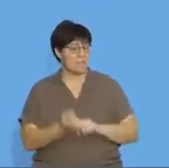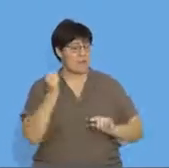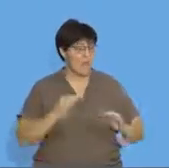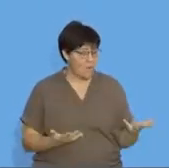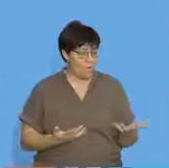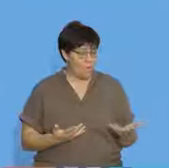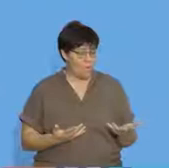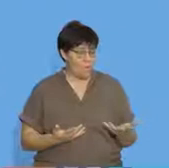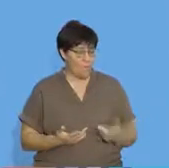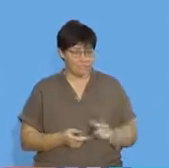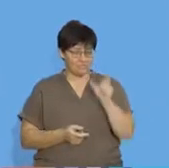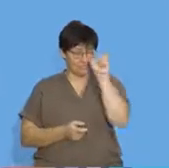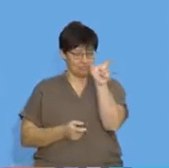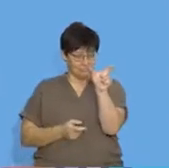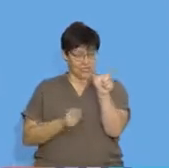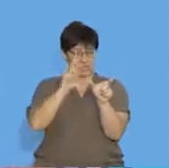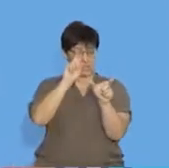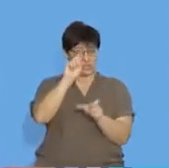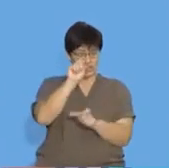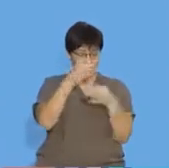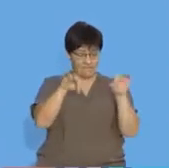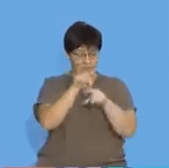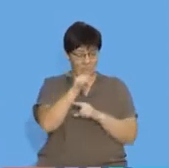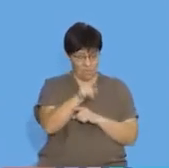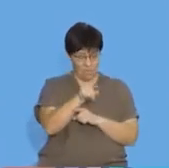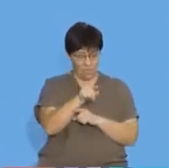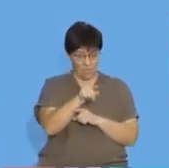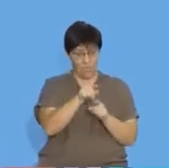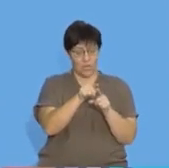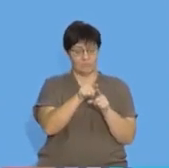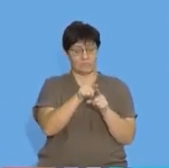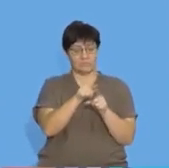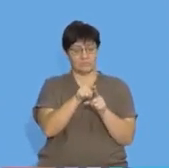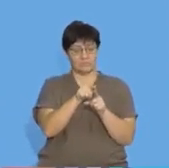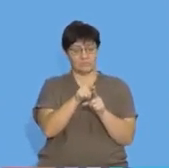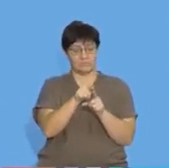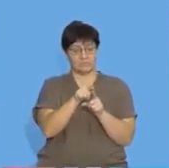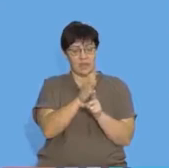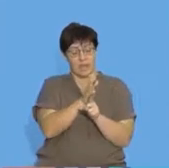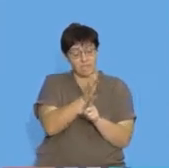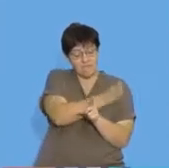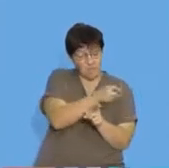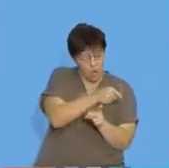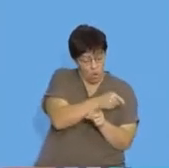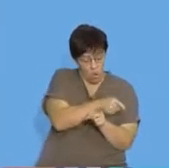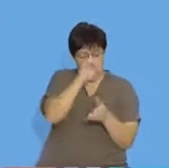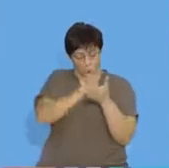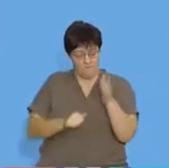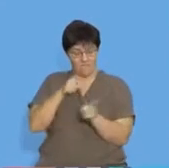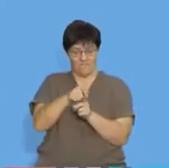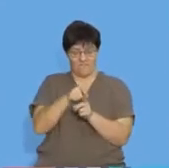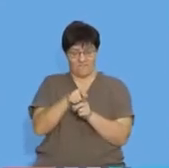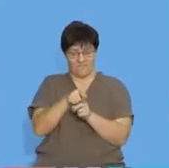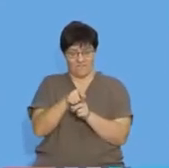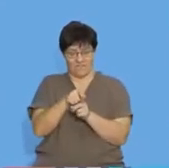be found by taking a term value and subtracting the term value that comes before that.